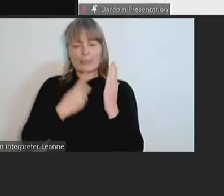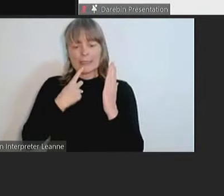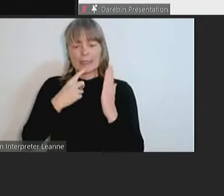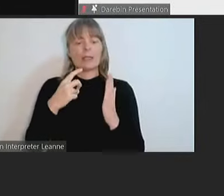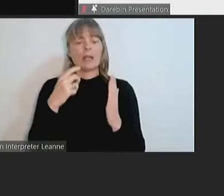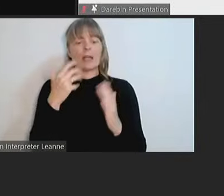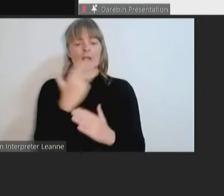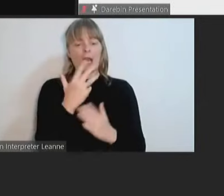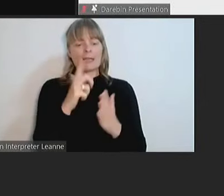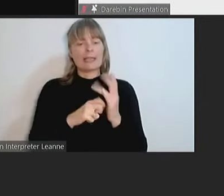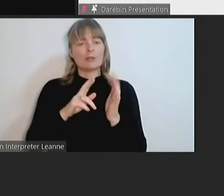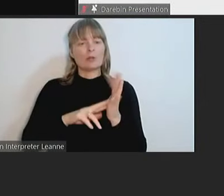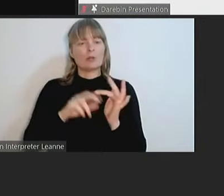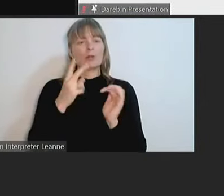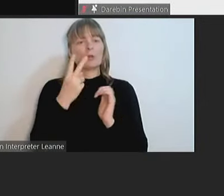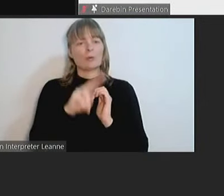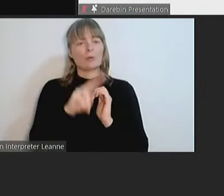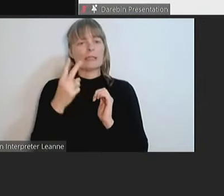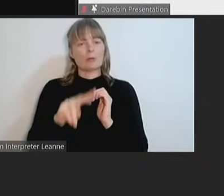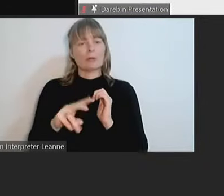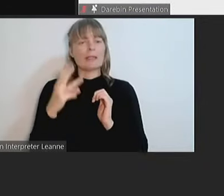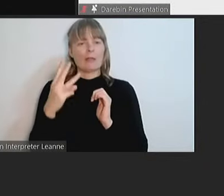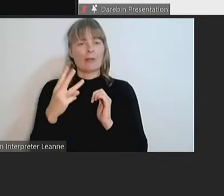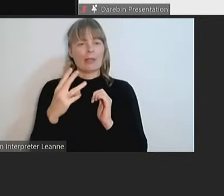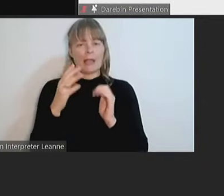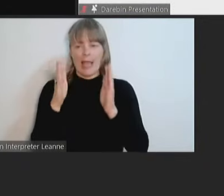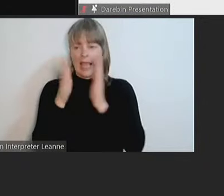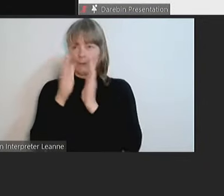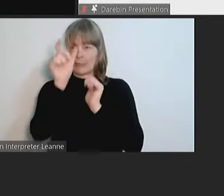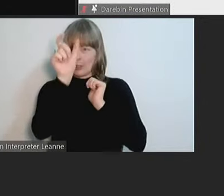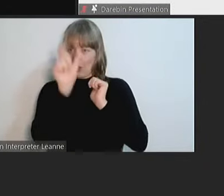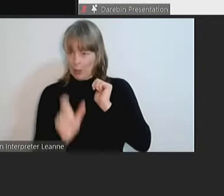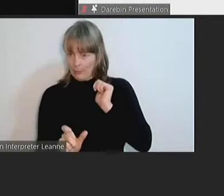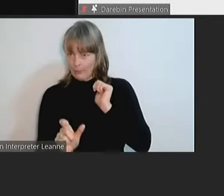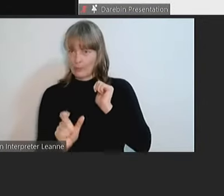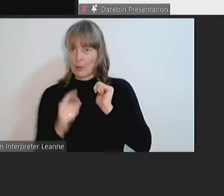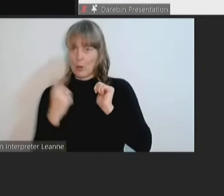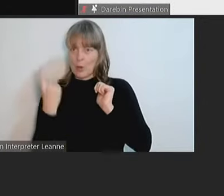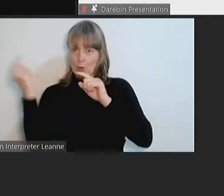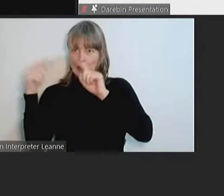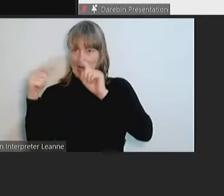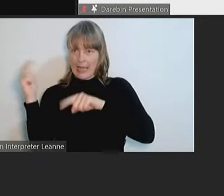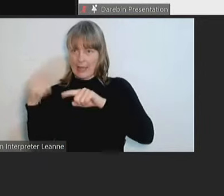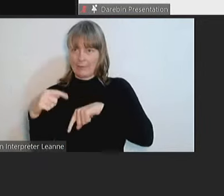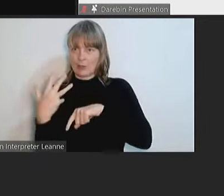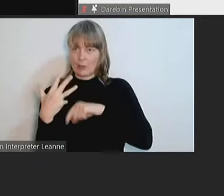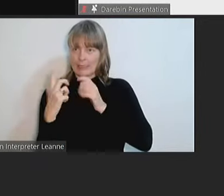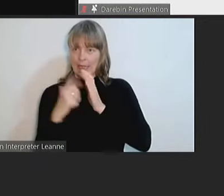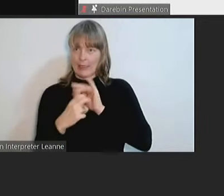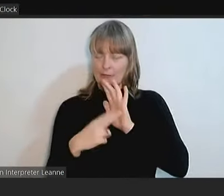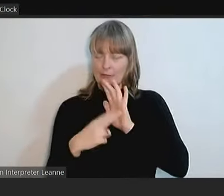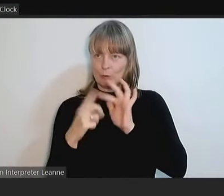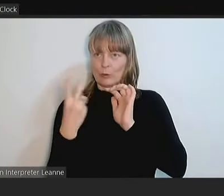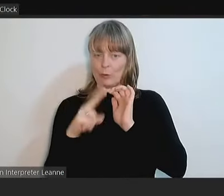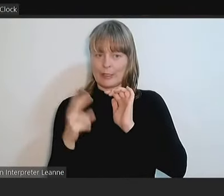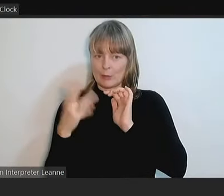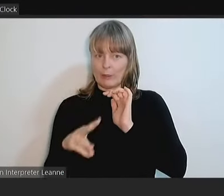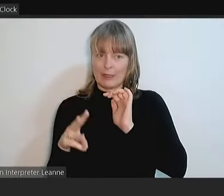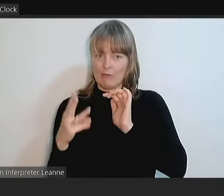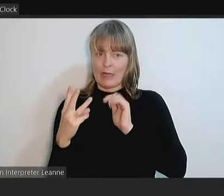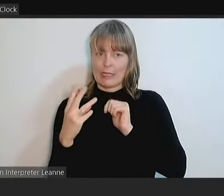and has an empty column for attendance of committee members at the 19th of June 2023 committee meeting.